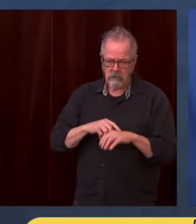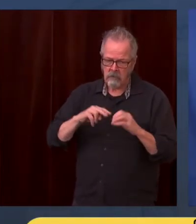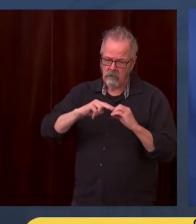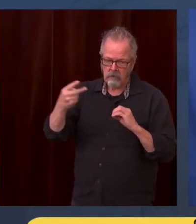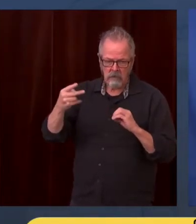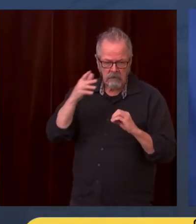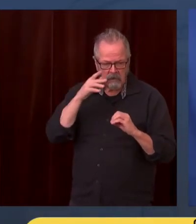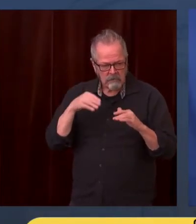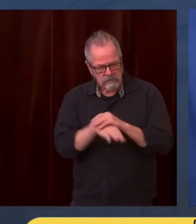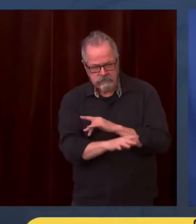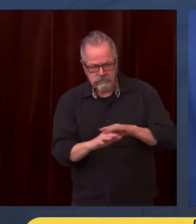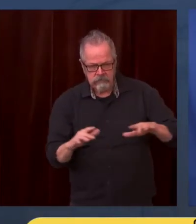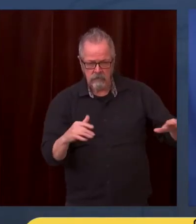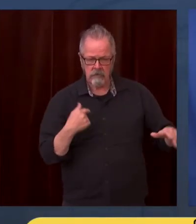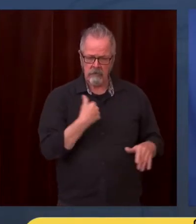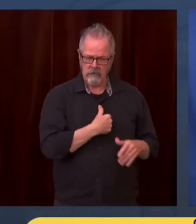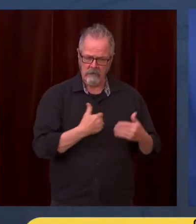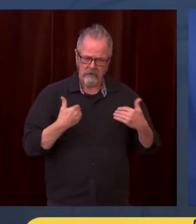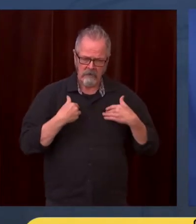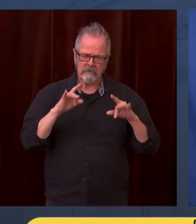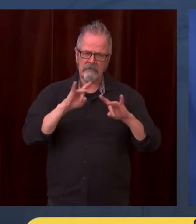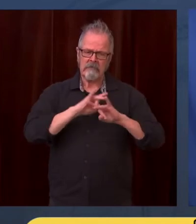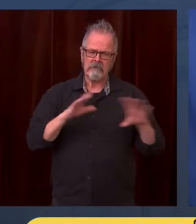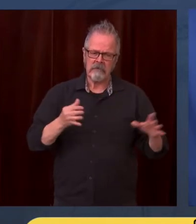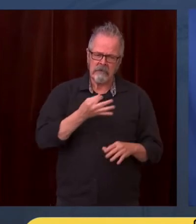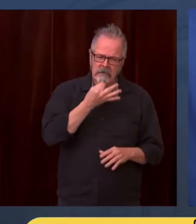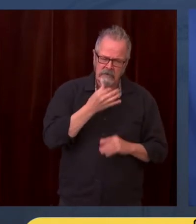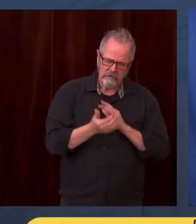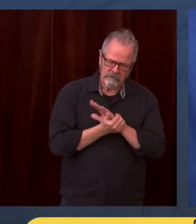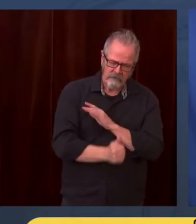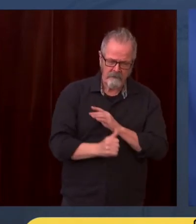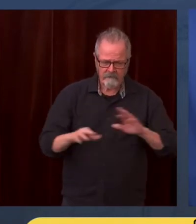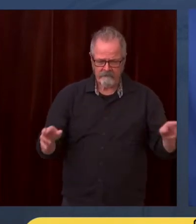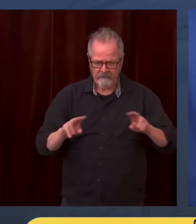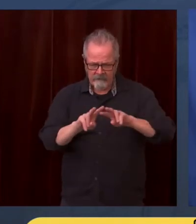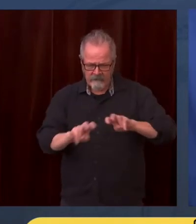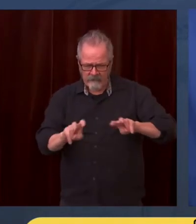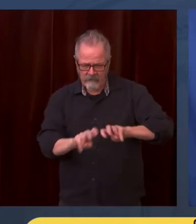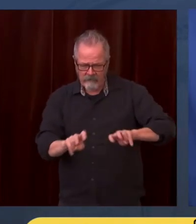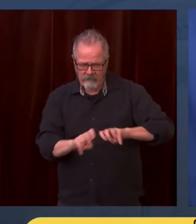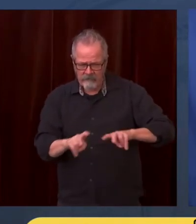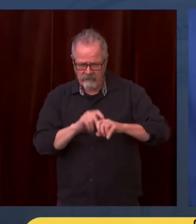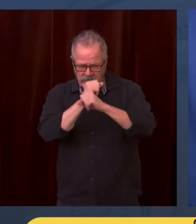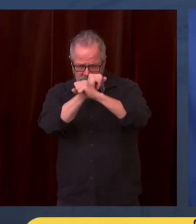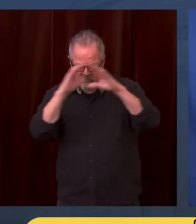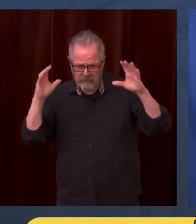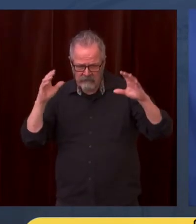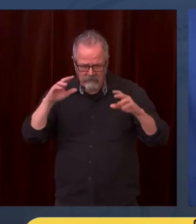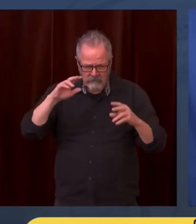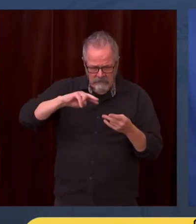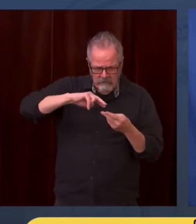are sequenced. And as you know, we have a way of doing that fairly rapidly because of the missing S component